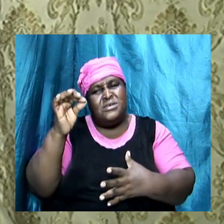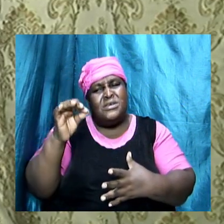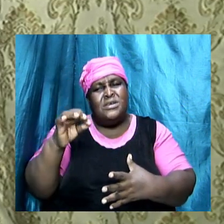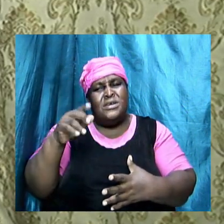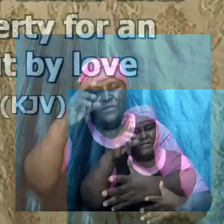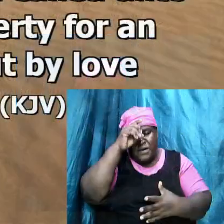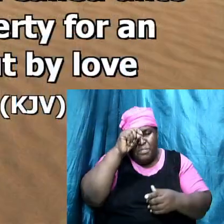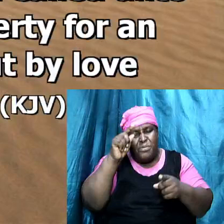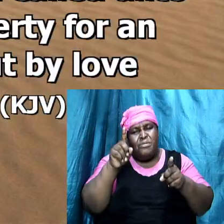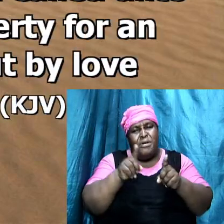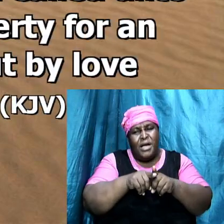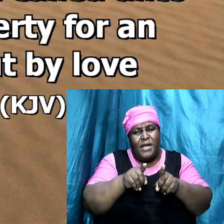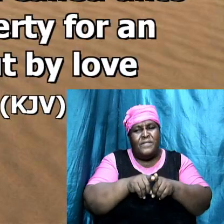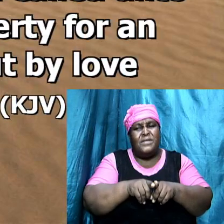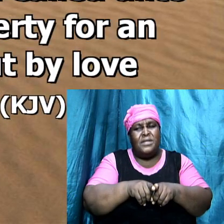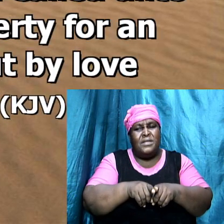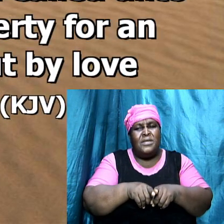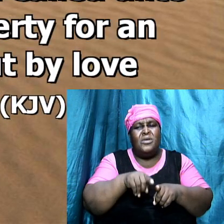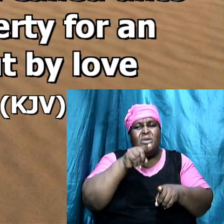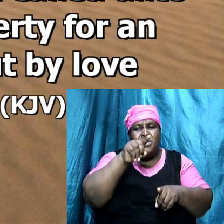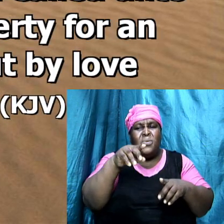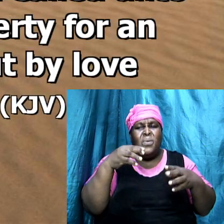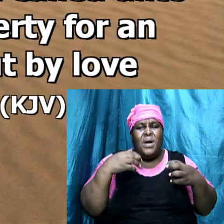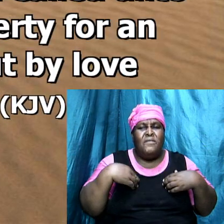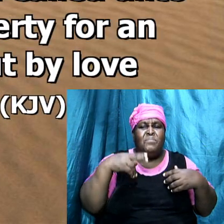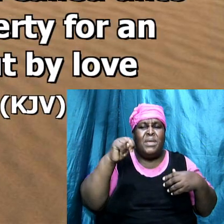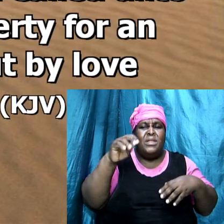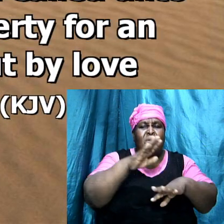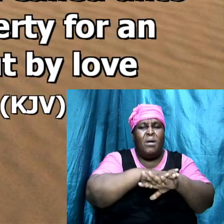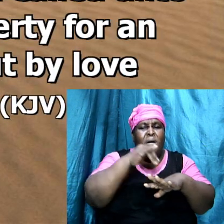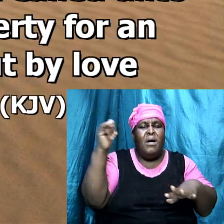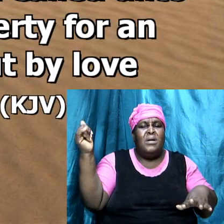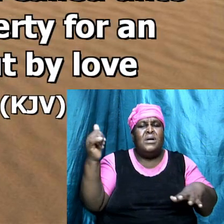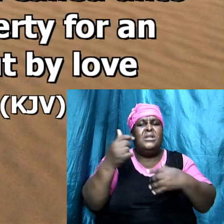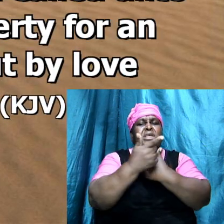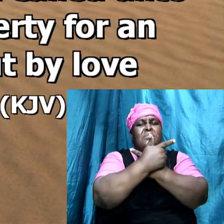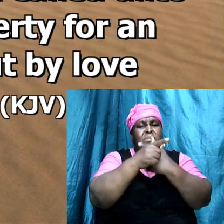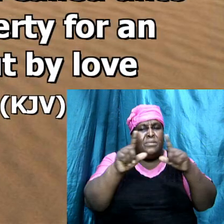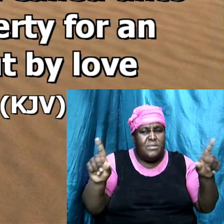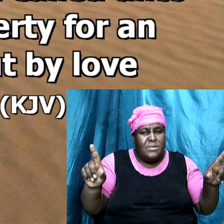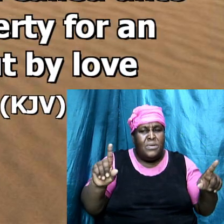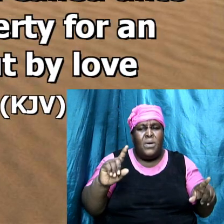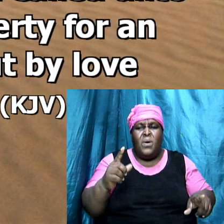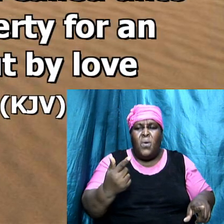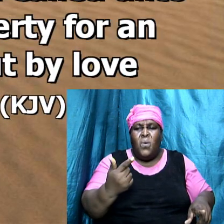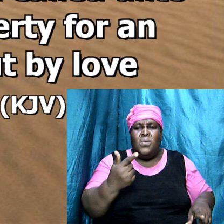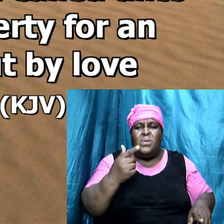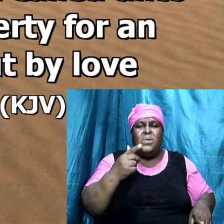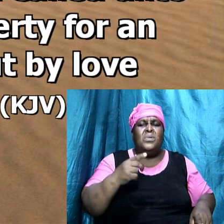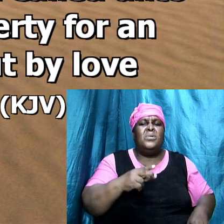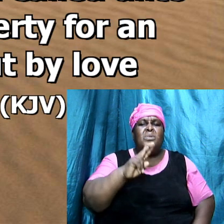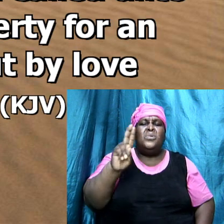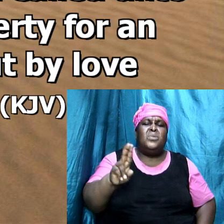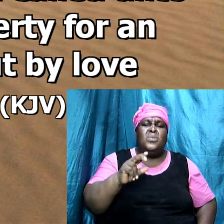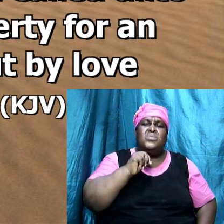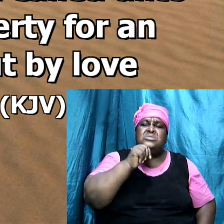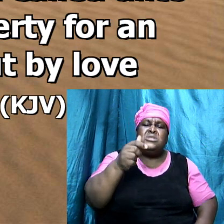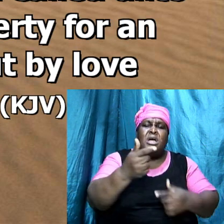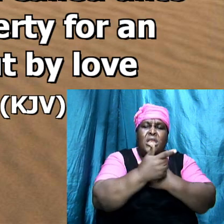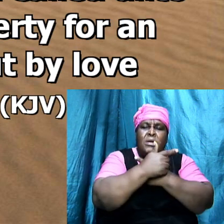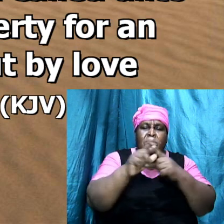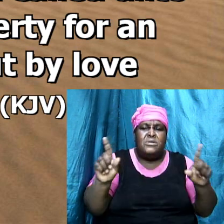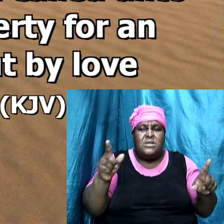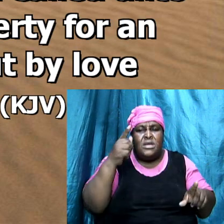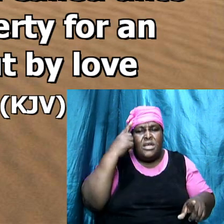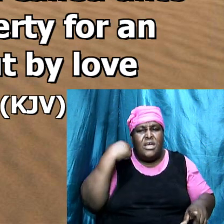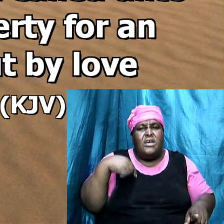so you are the apostle for brethren he have been called unto liberty only use not liberty